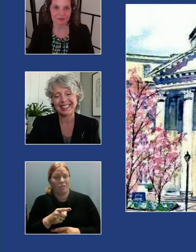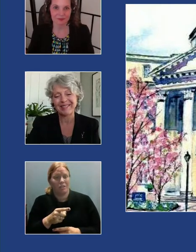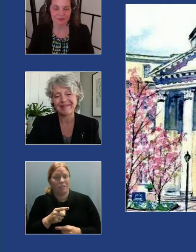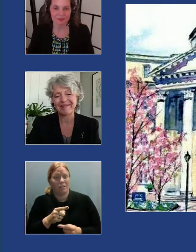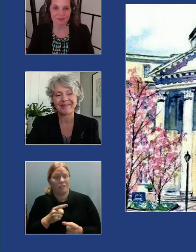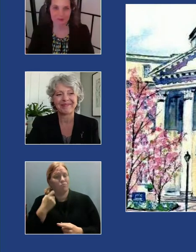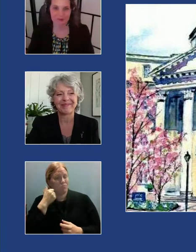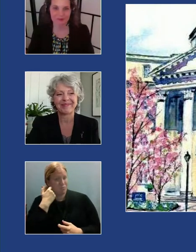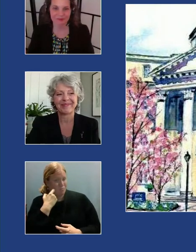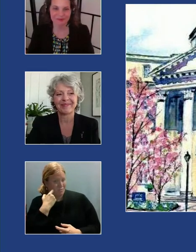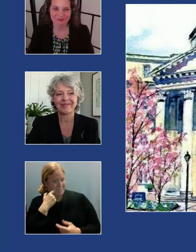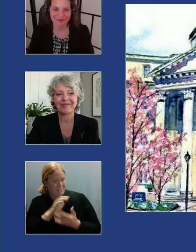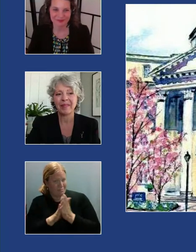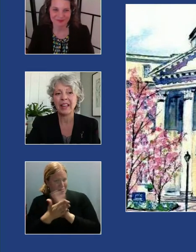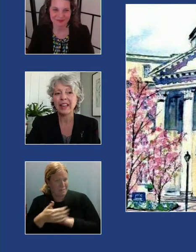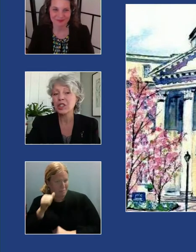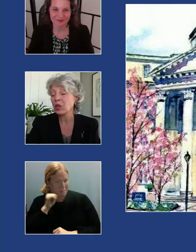recently.